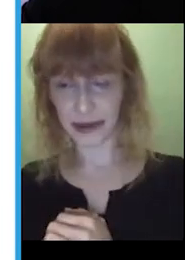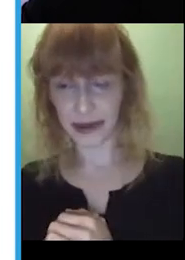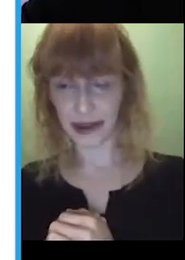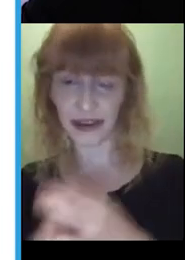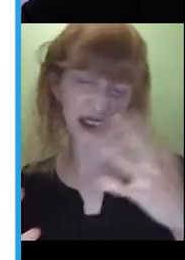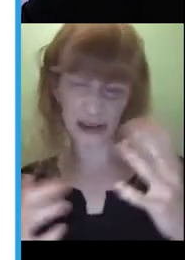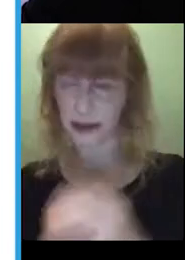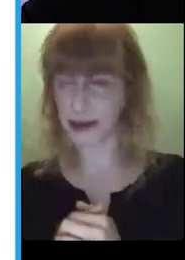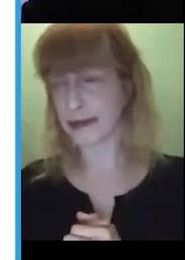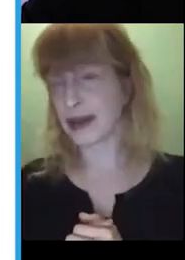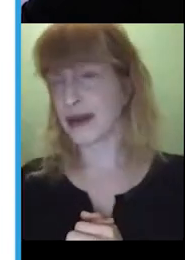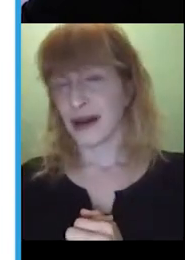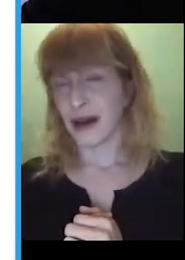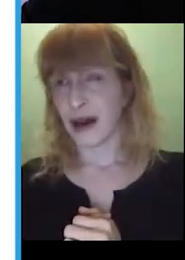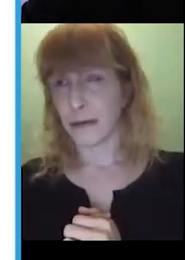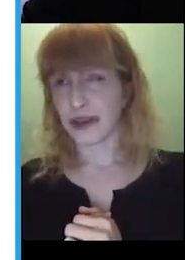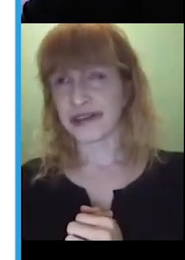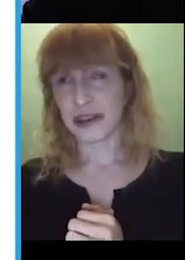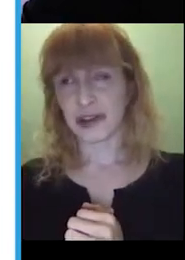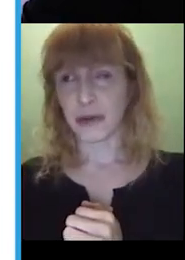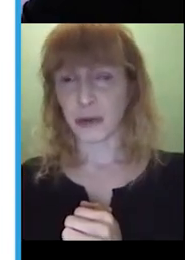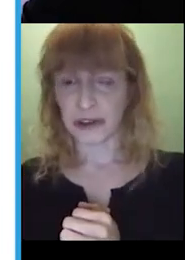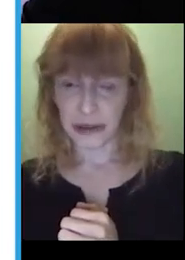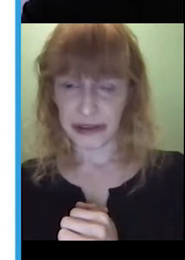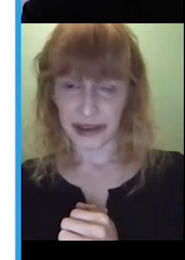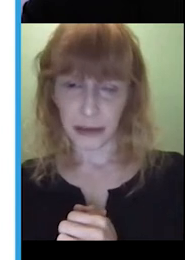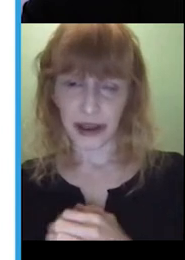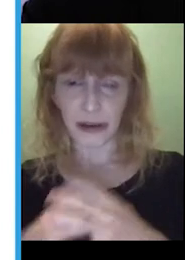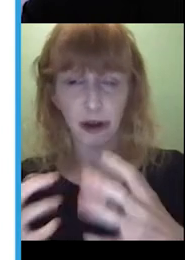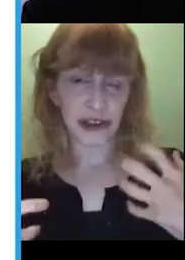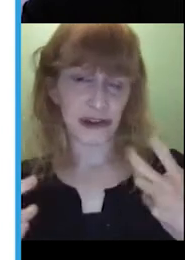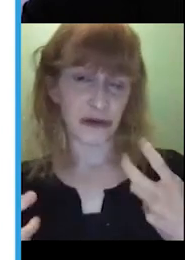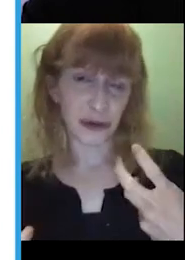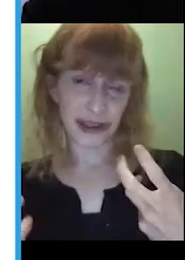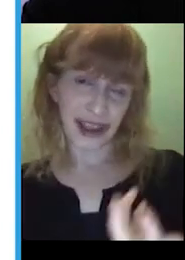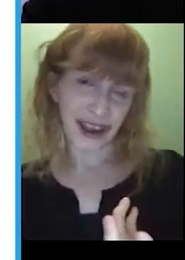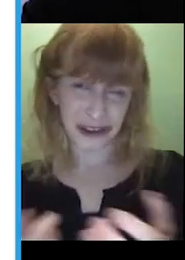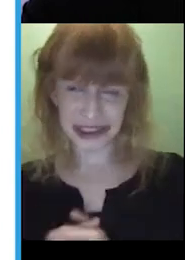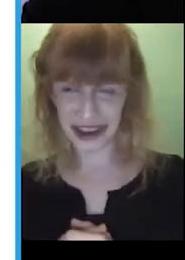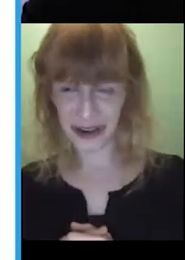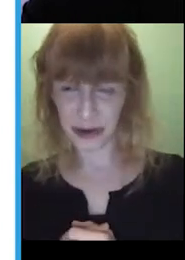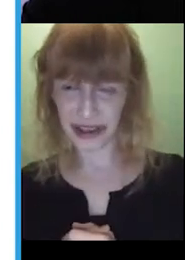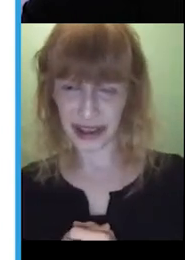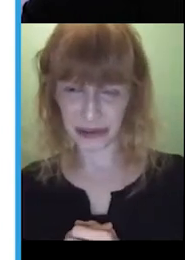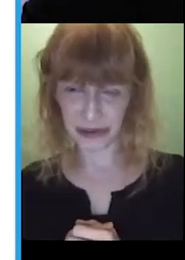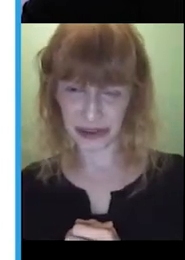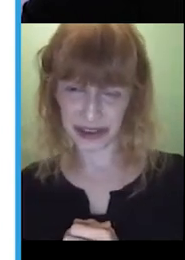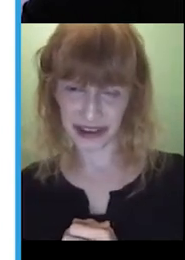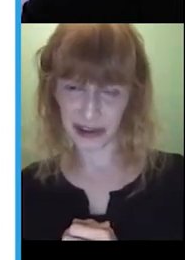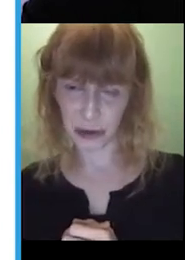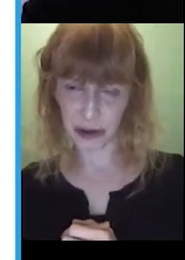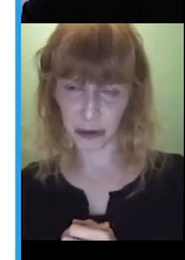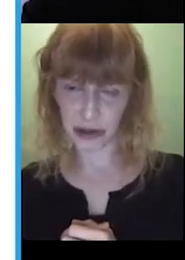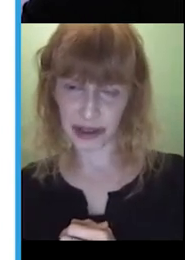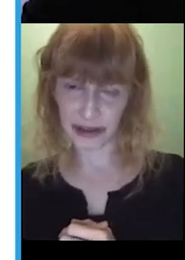cheeky, and things like that. Essentially, we want to be thinking about not just offering nouns, or names for